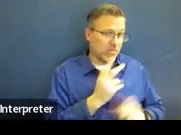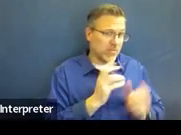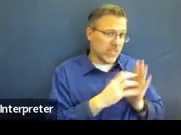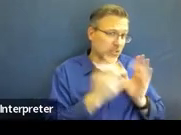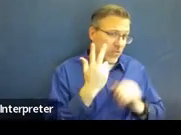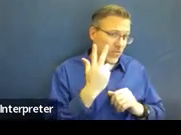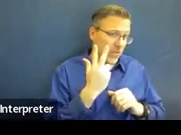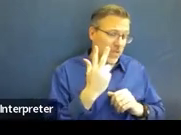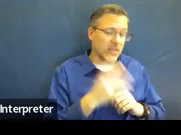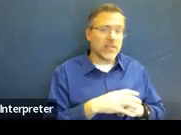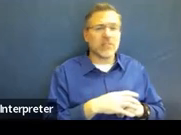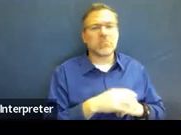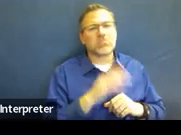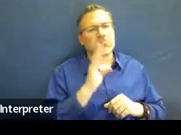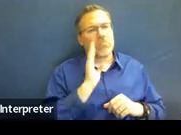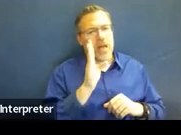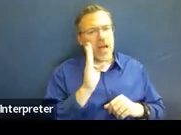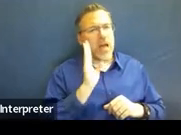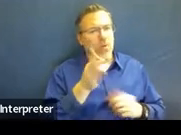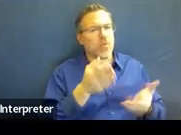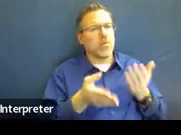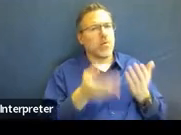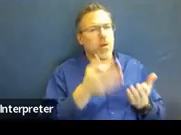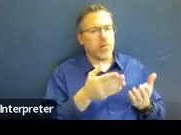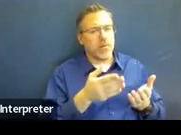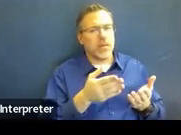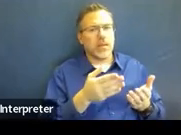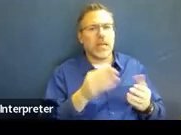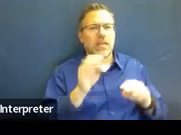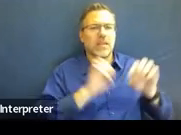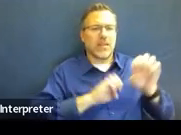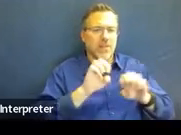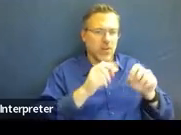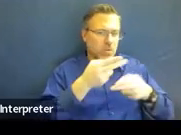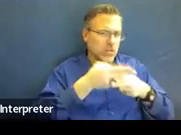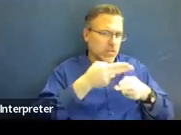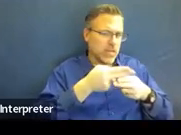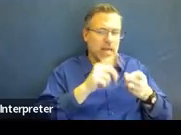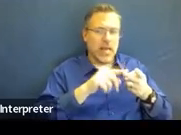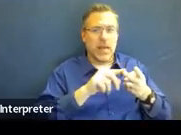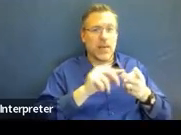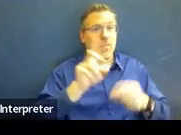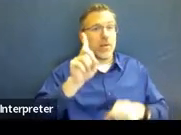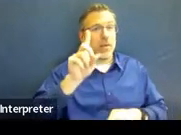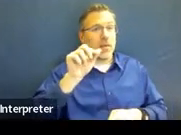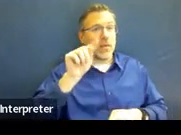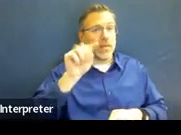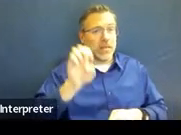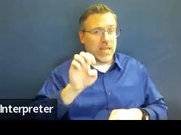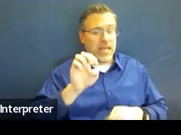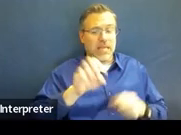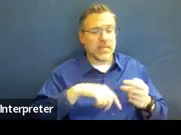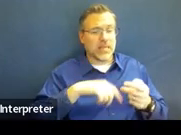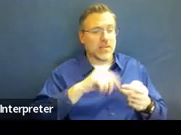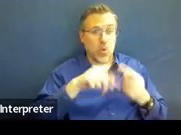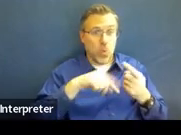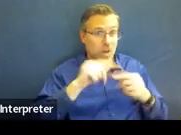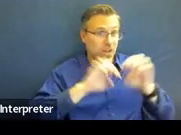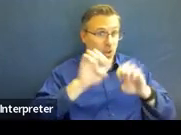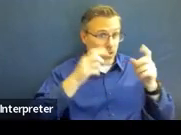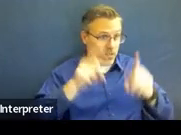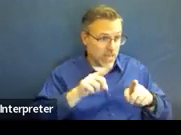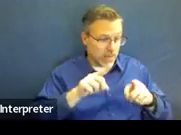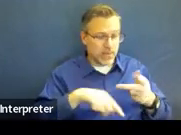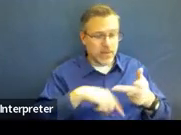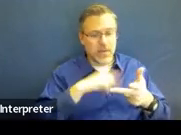I would probably take the eval name, the date that the eval was done, and I would put the